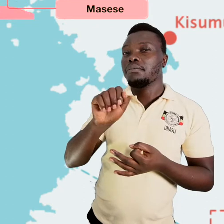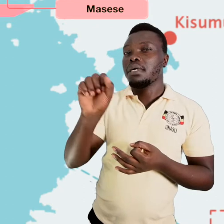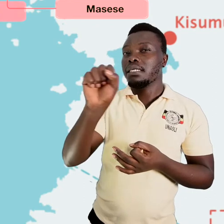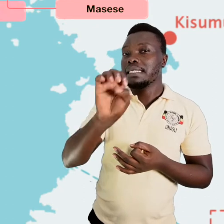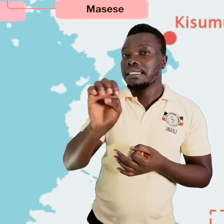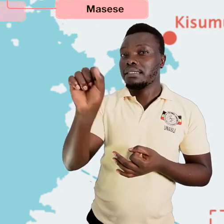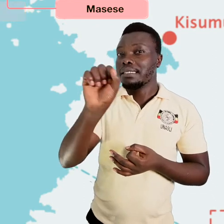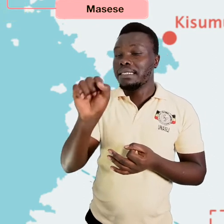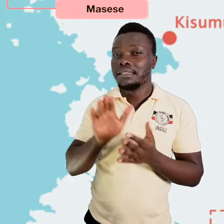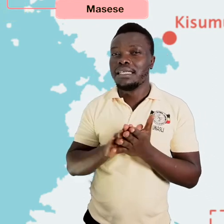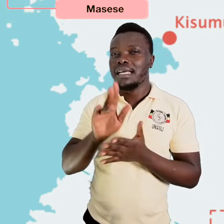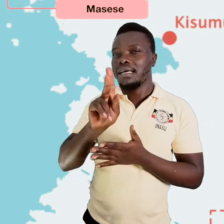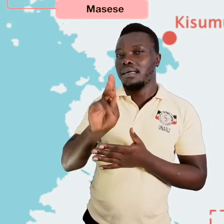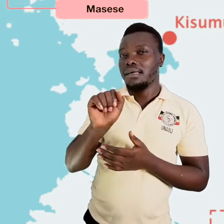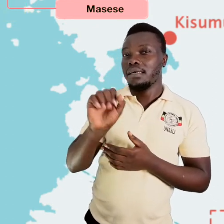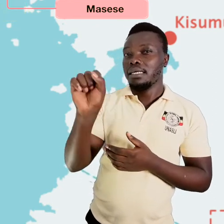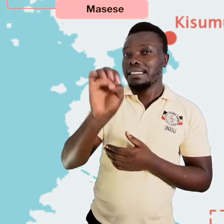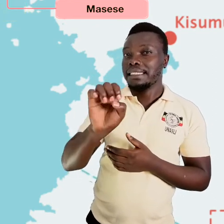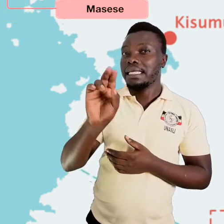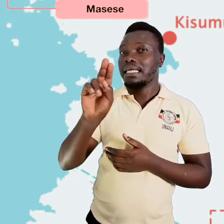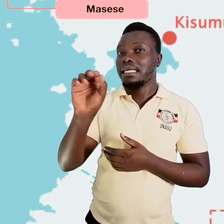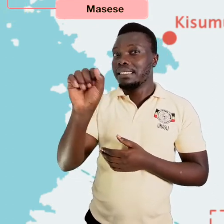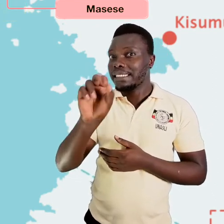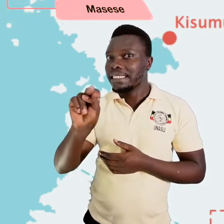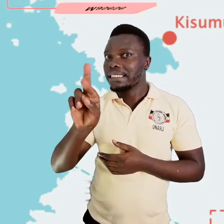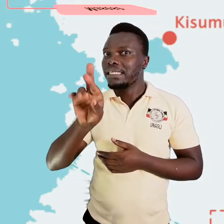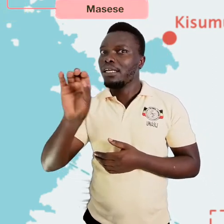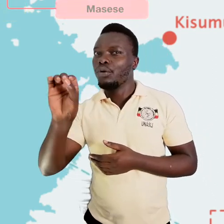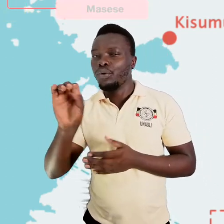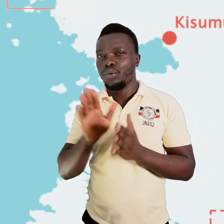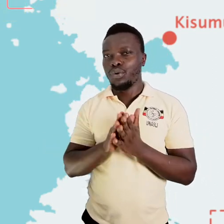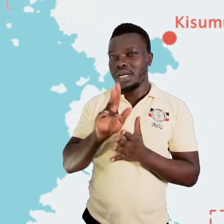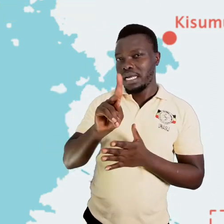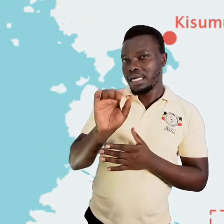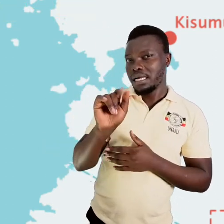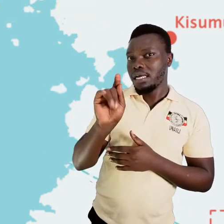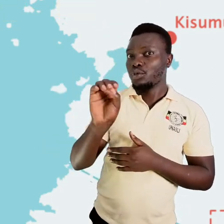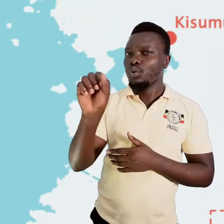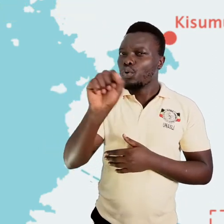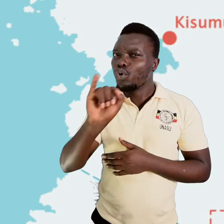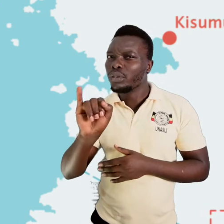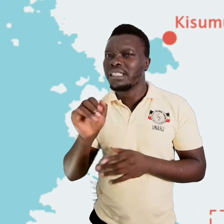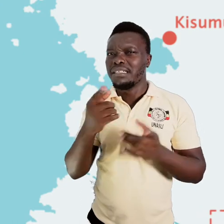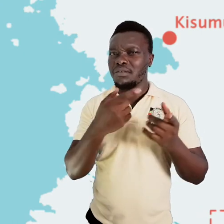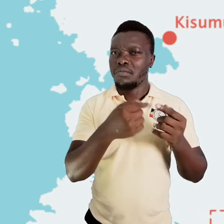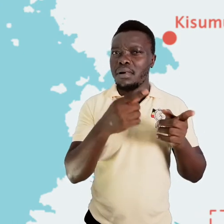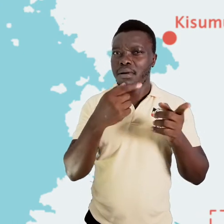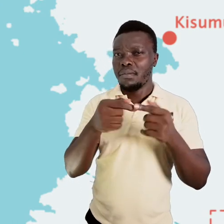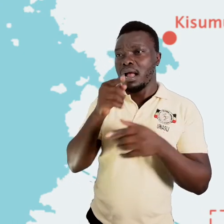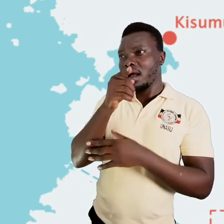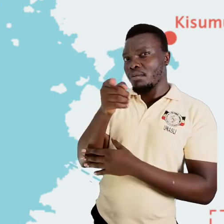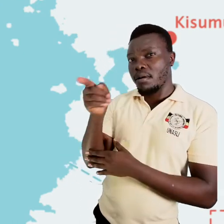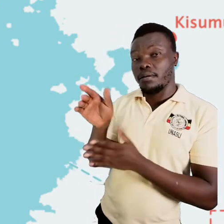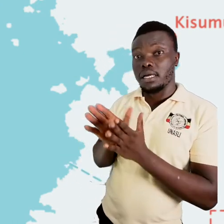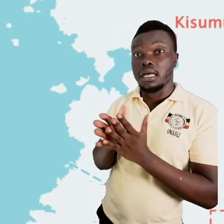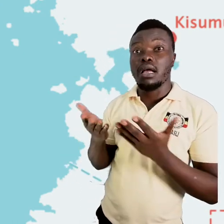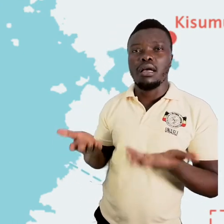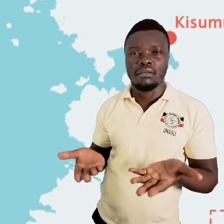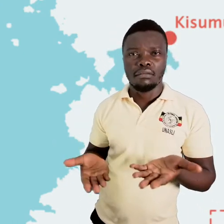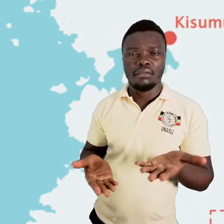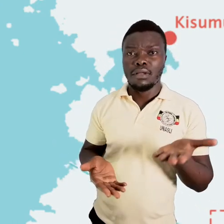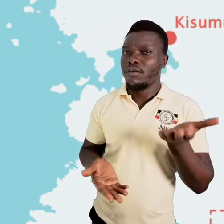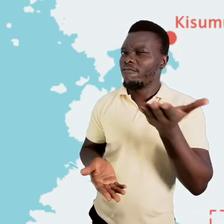Kasensero, Katosi, those are in Uganda, and so many others that are